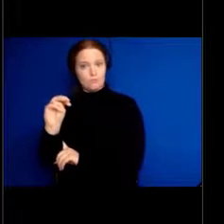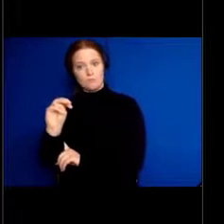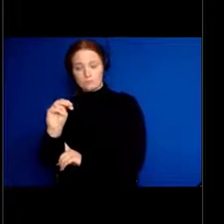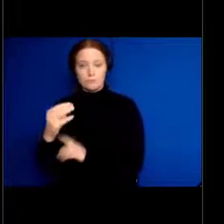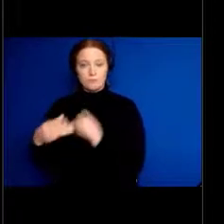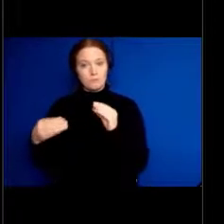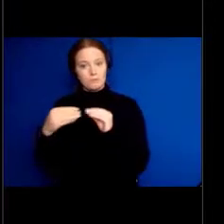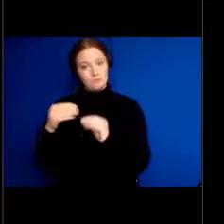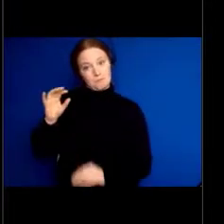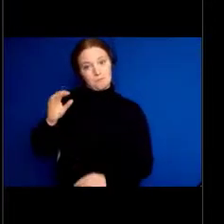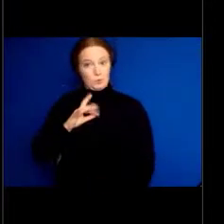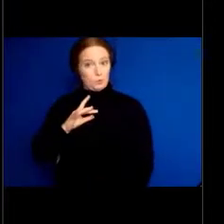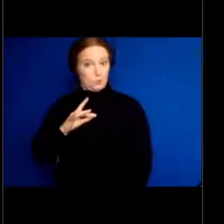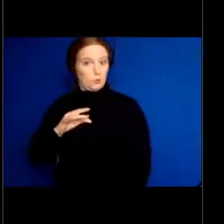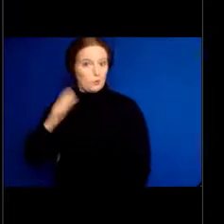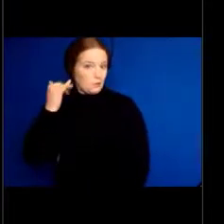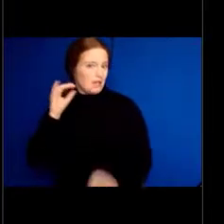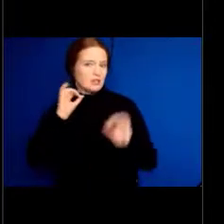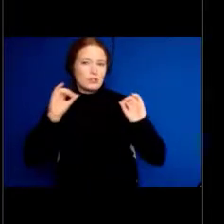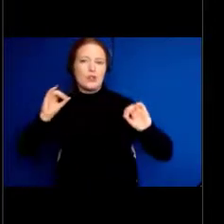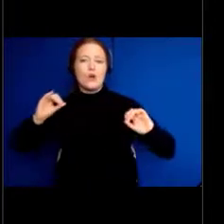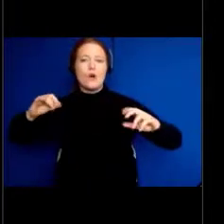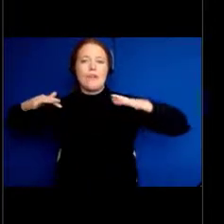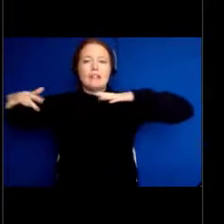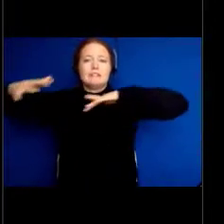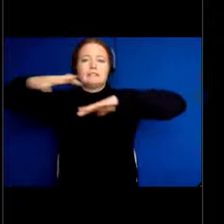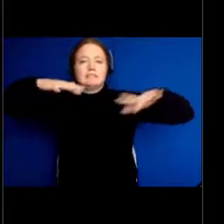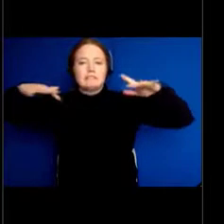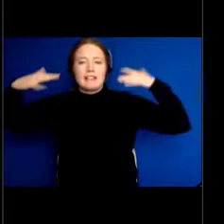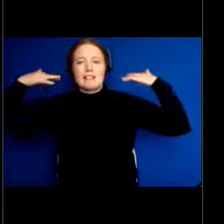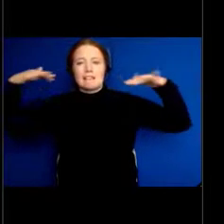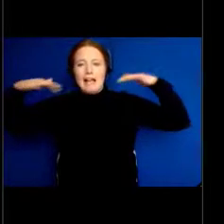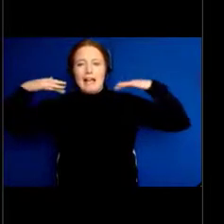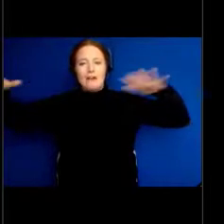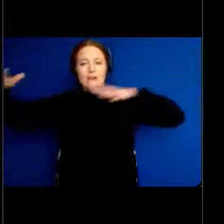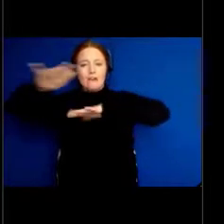But, you know, where are the places where you can communicate?